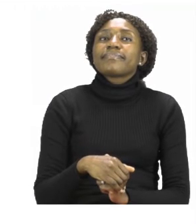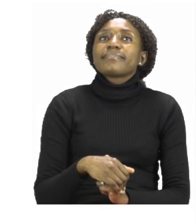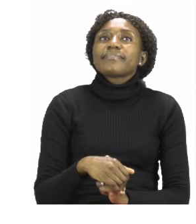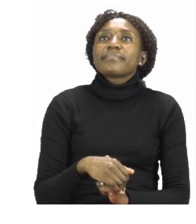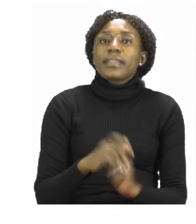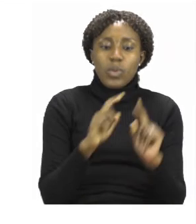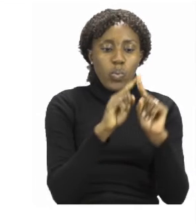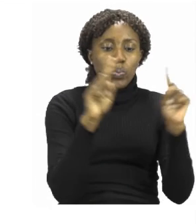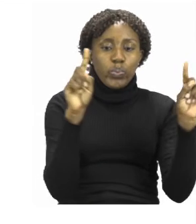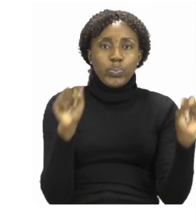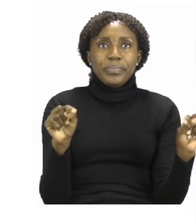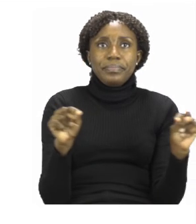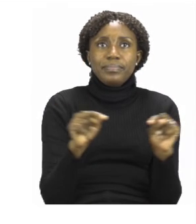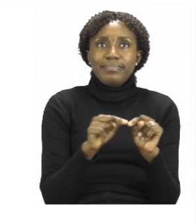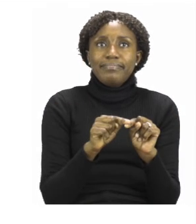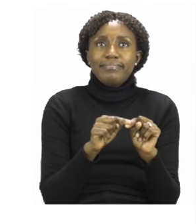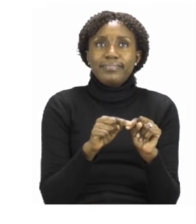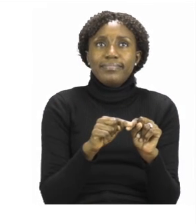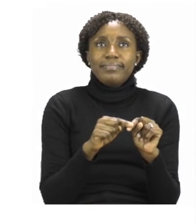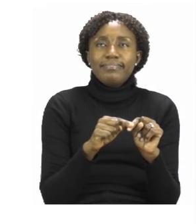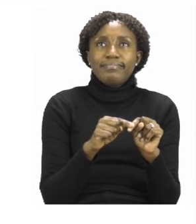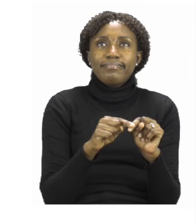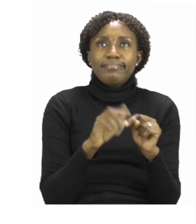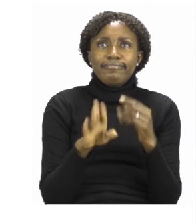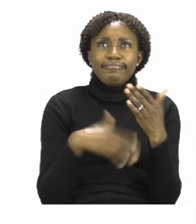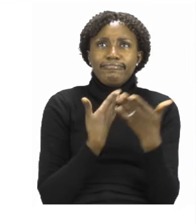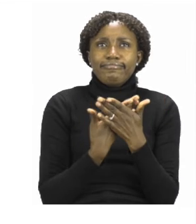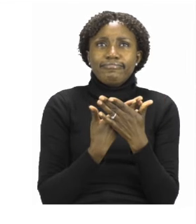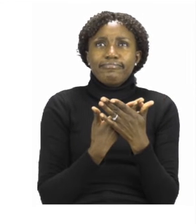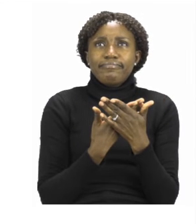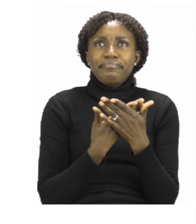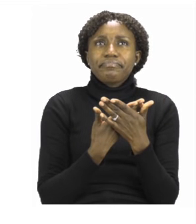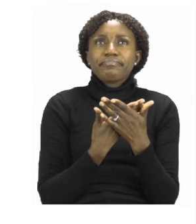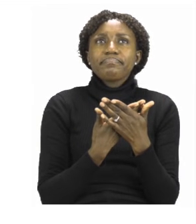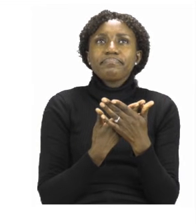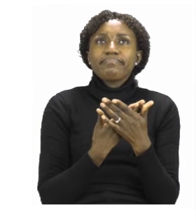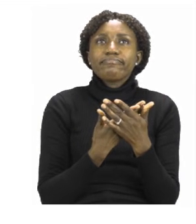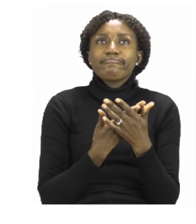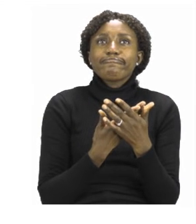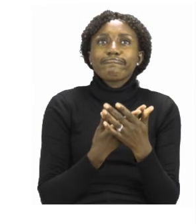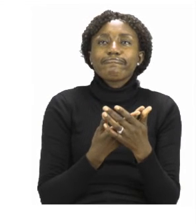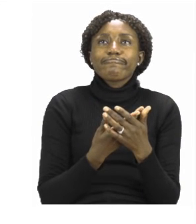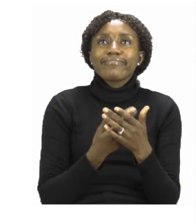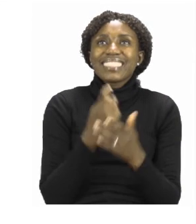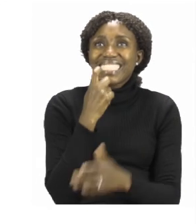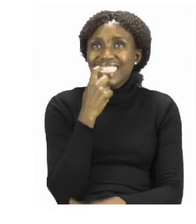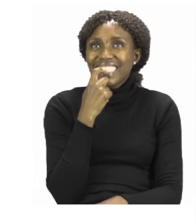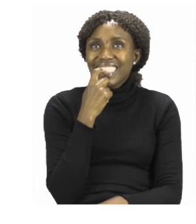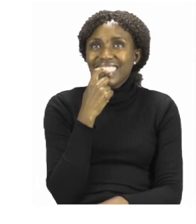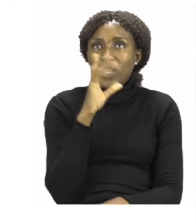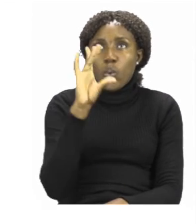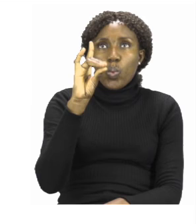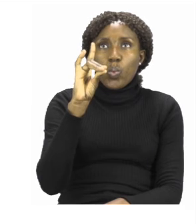Let's find the picture with our white dogs. Can